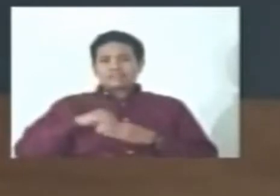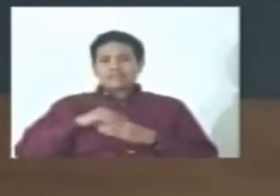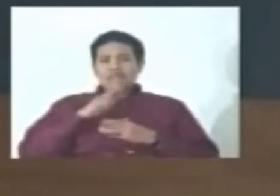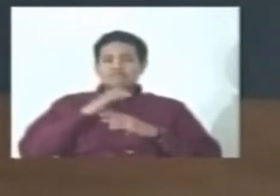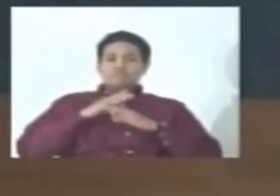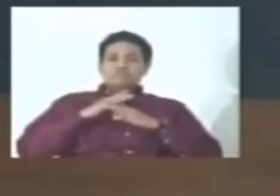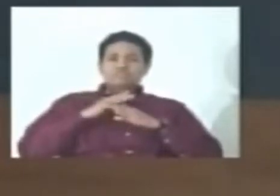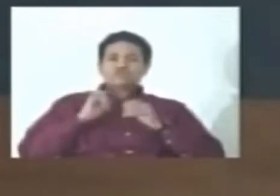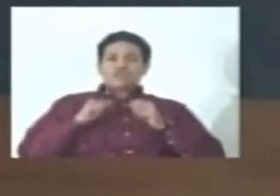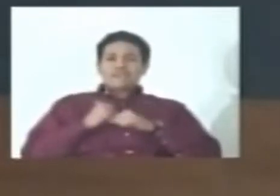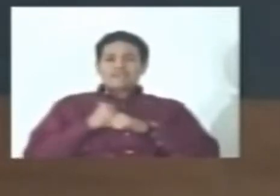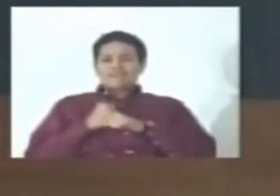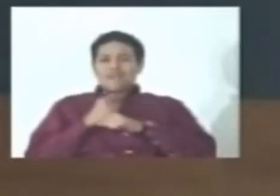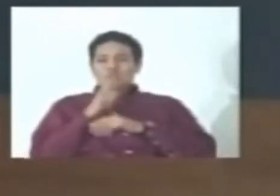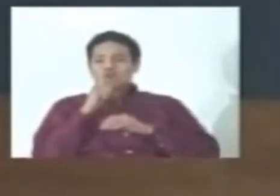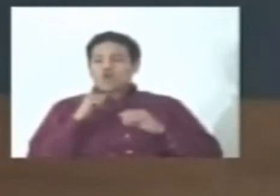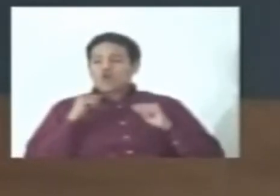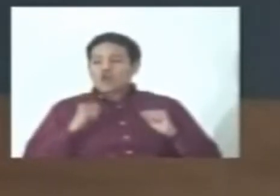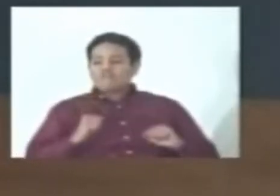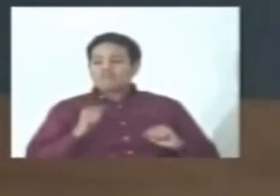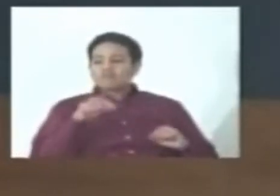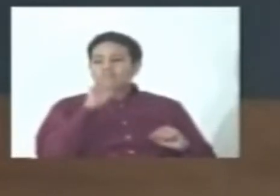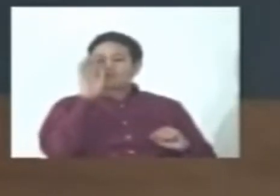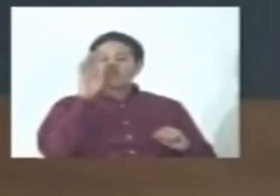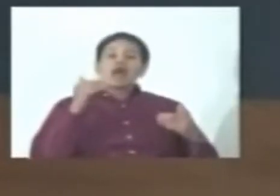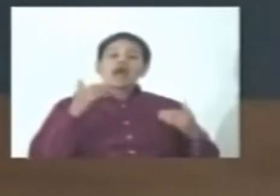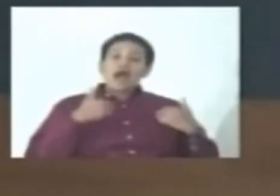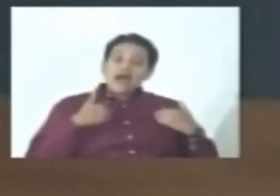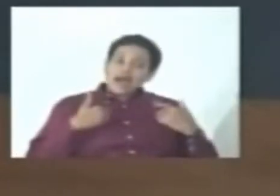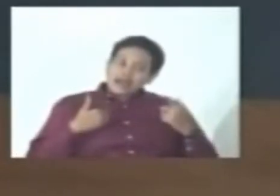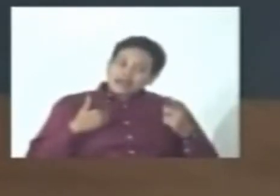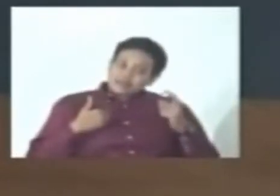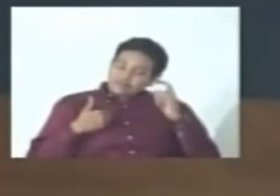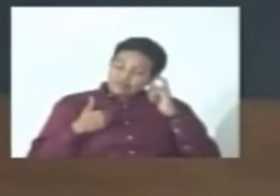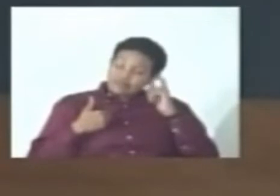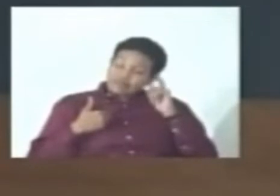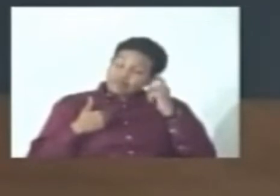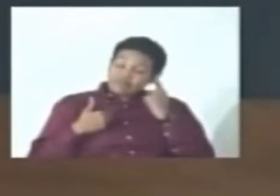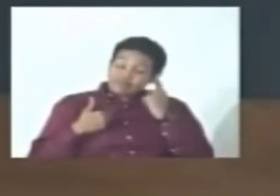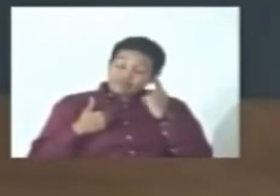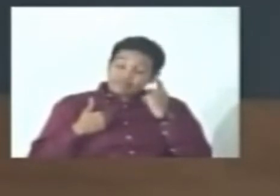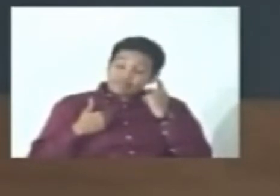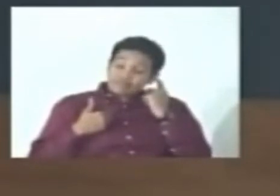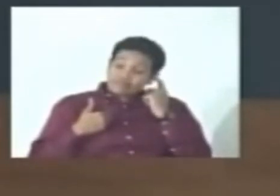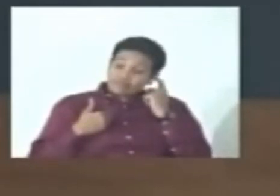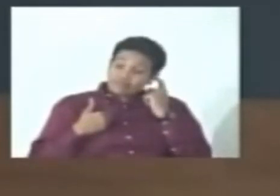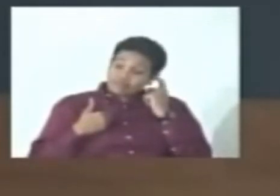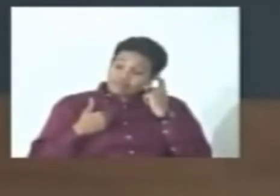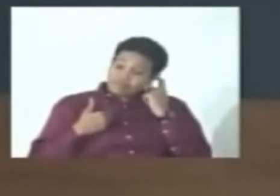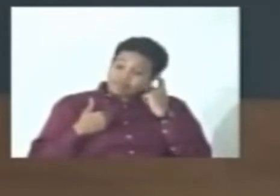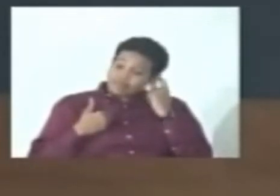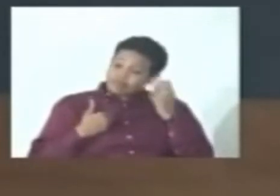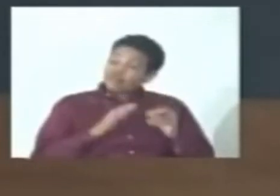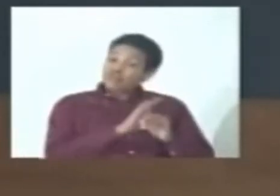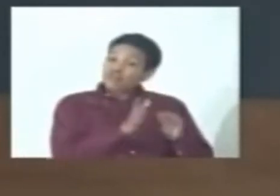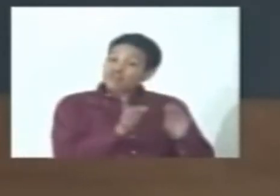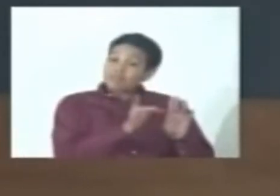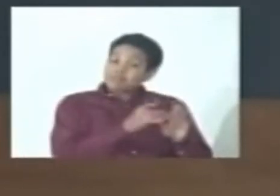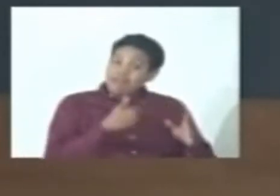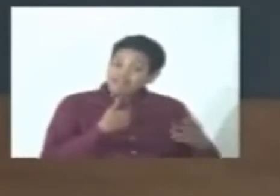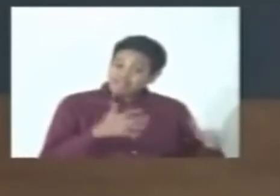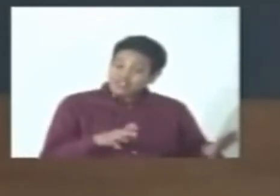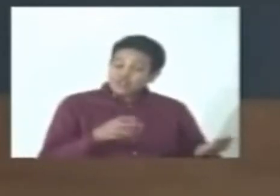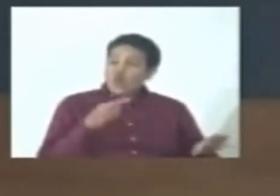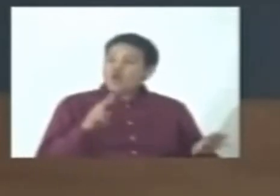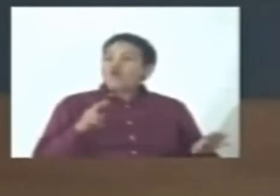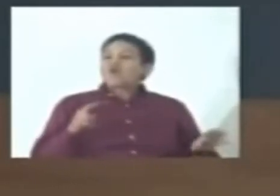that they would have either had the disease or are